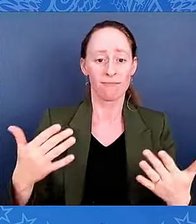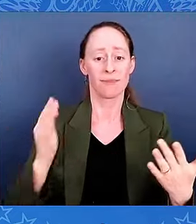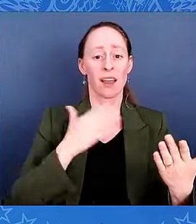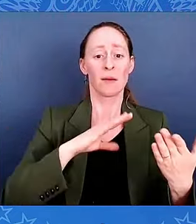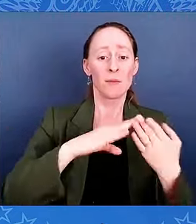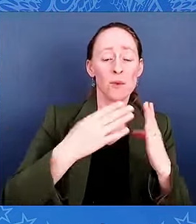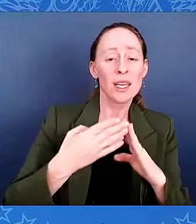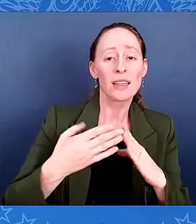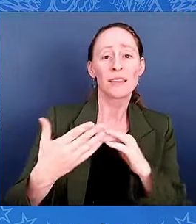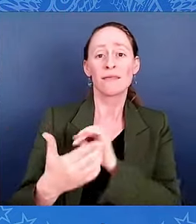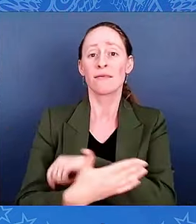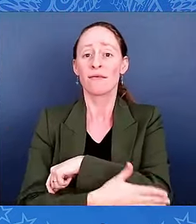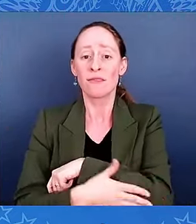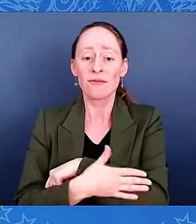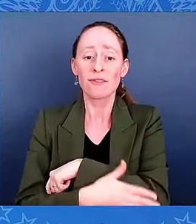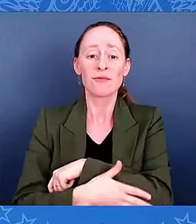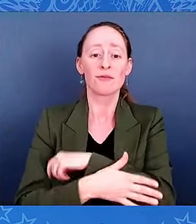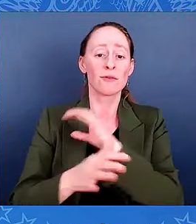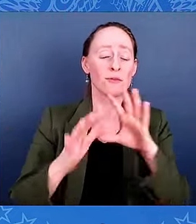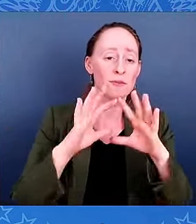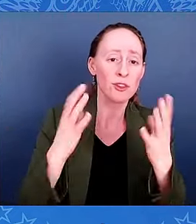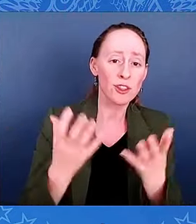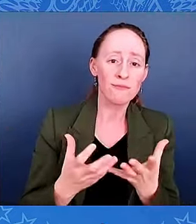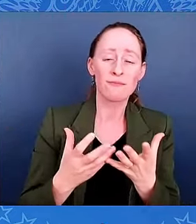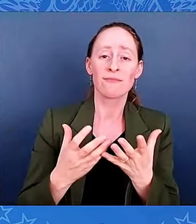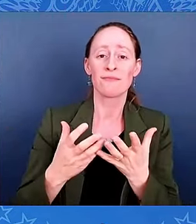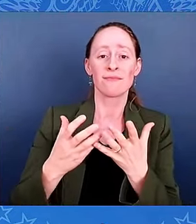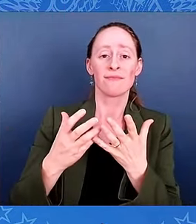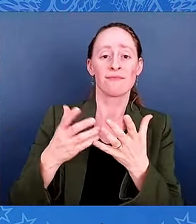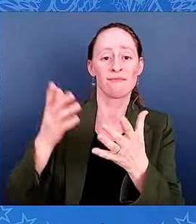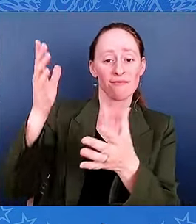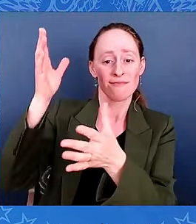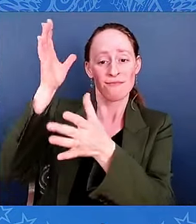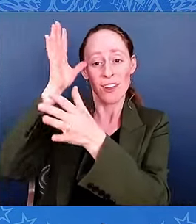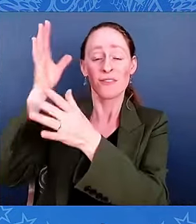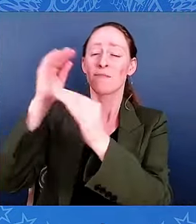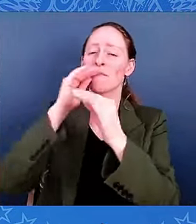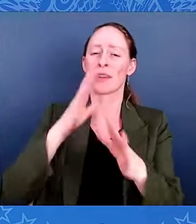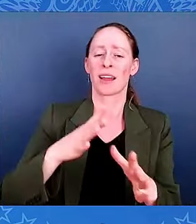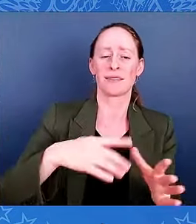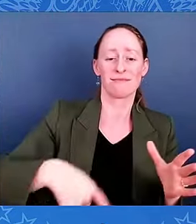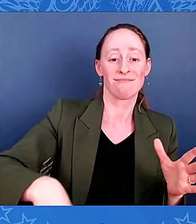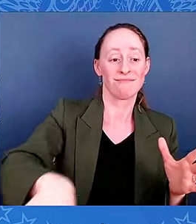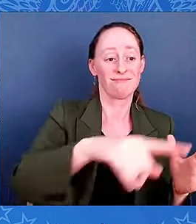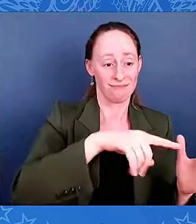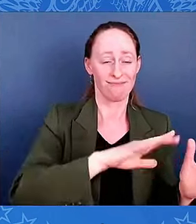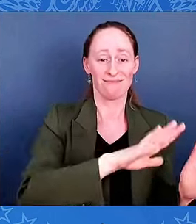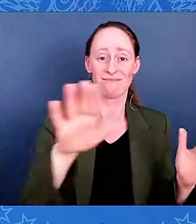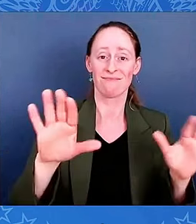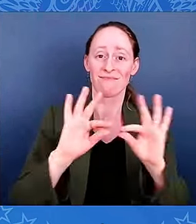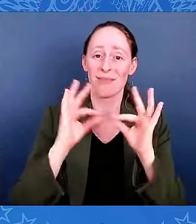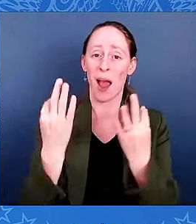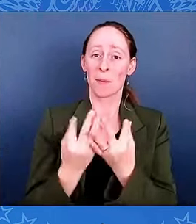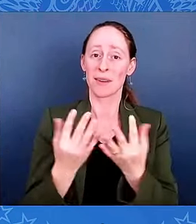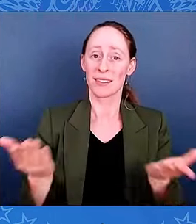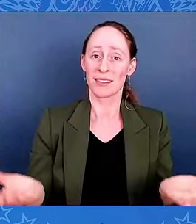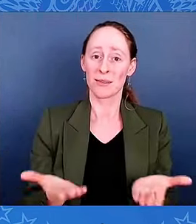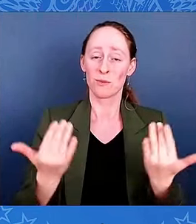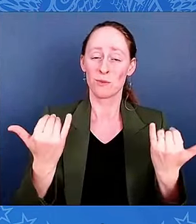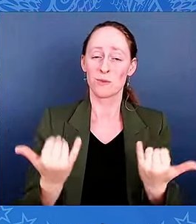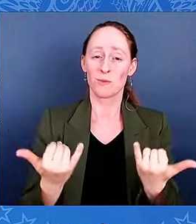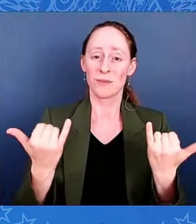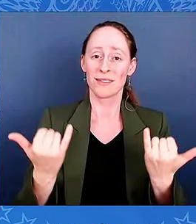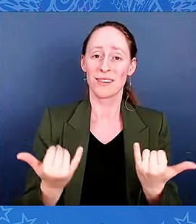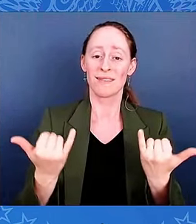bless the family members gathered here with us today, and all future generations who hear of these